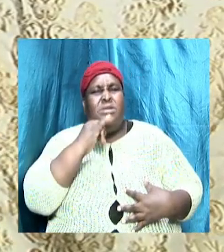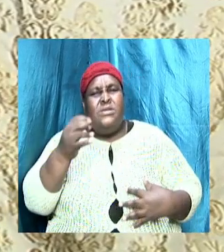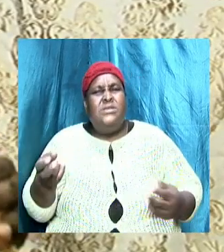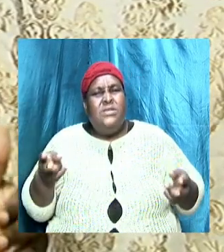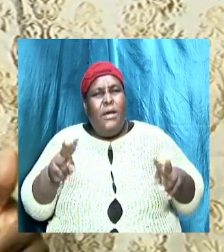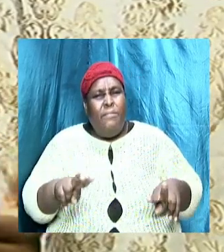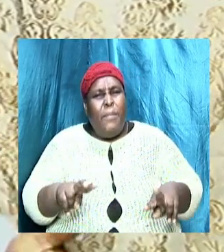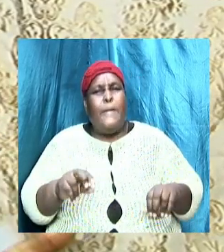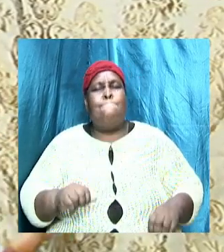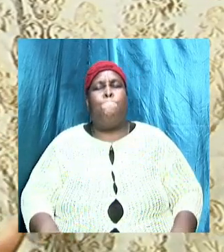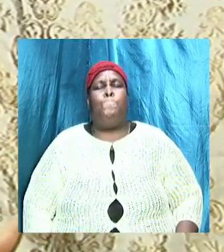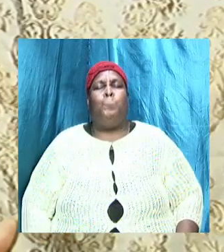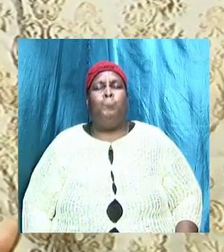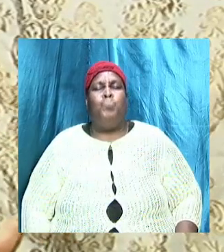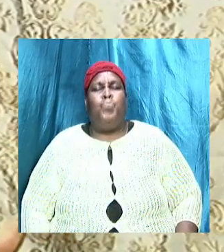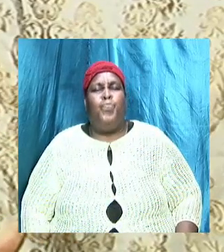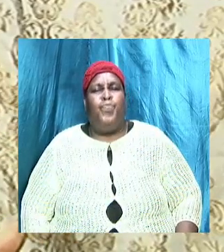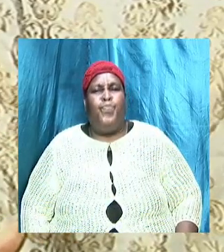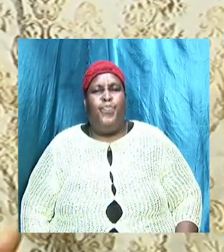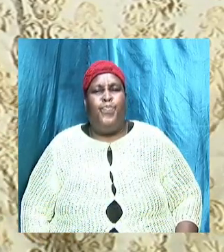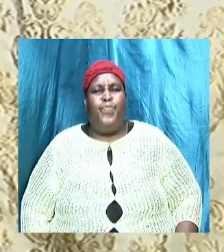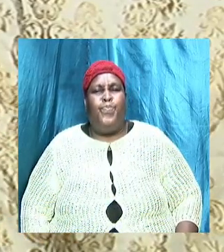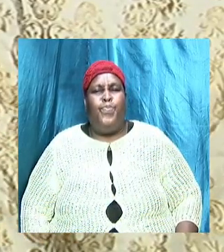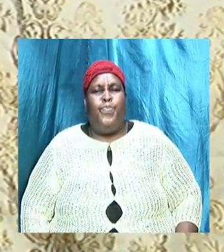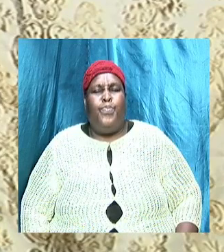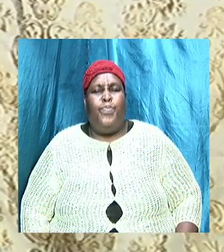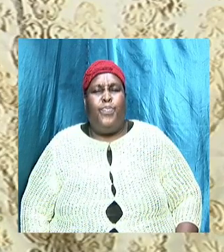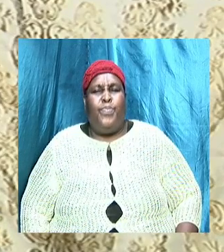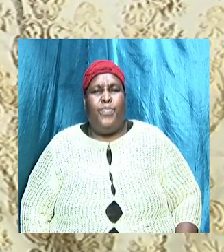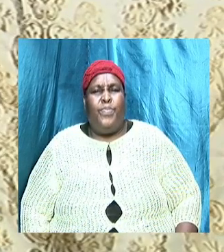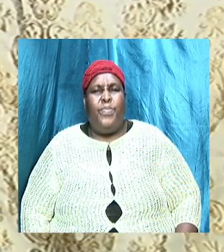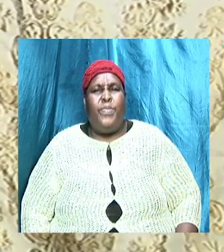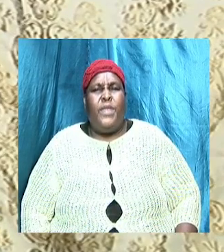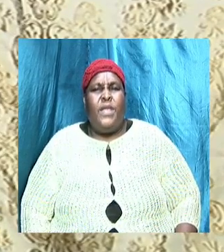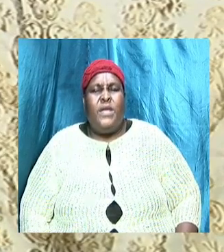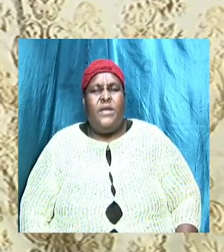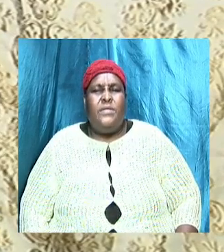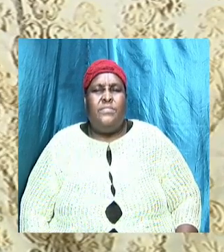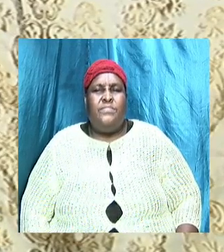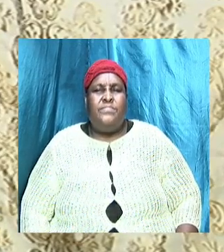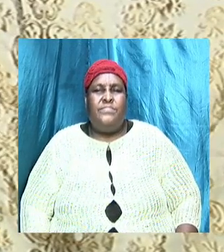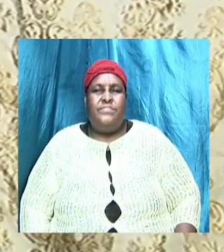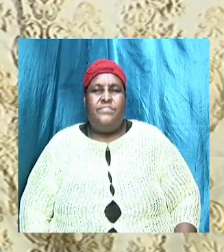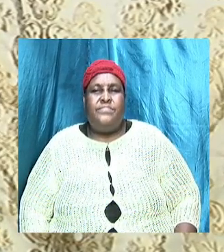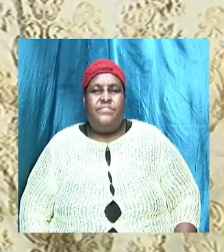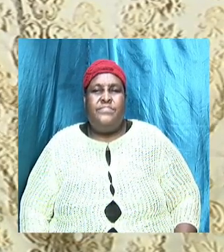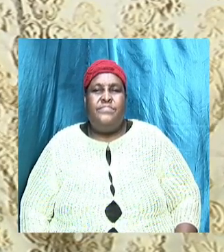4 verse 1 tells us let us find that one 1st John 4 verse 1